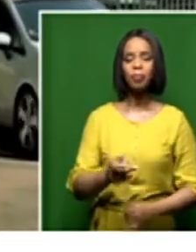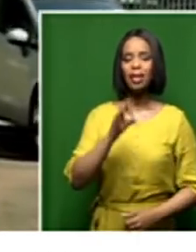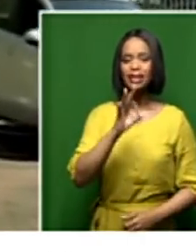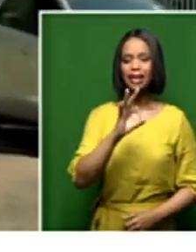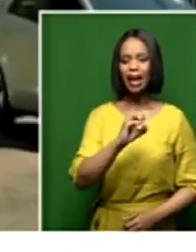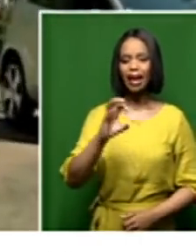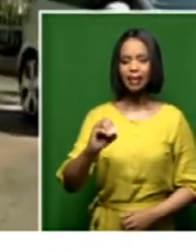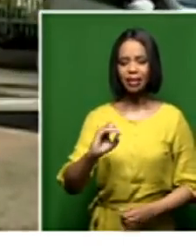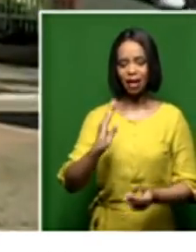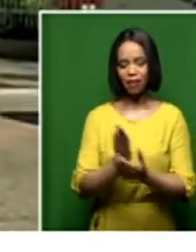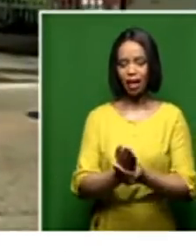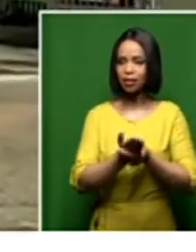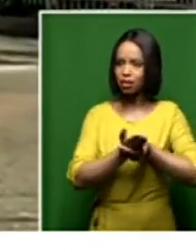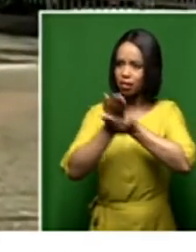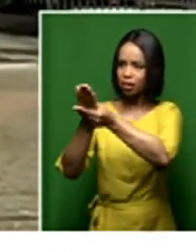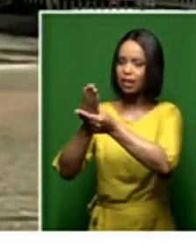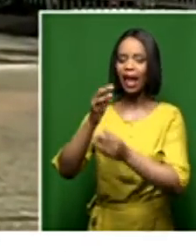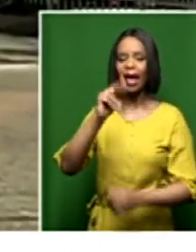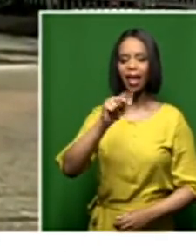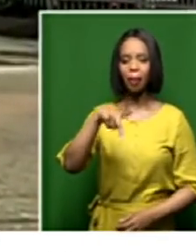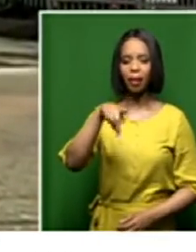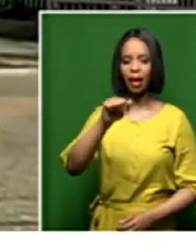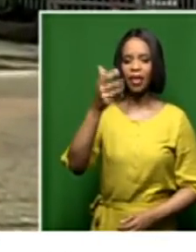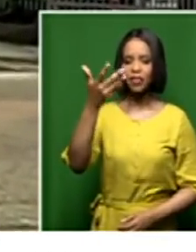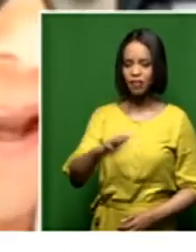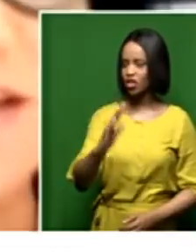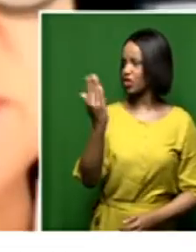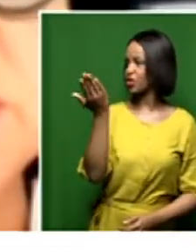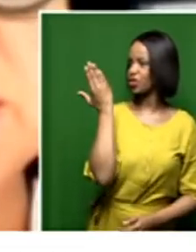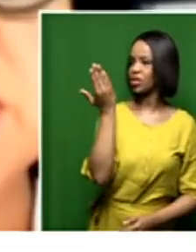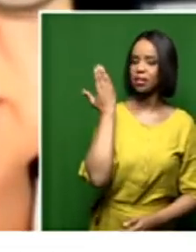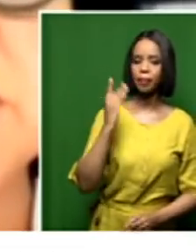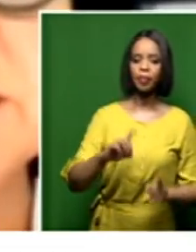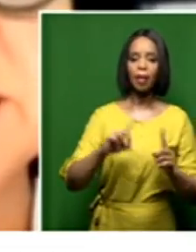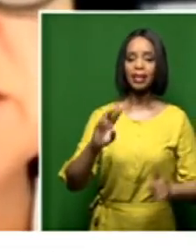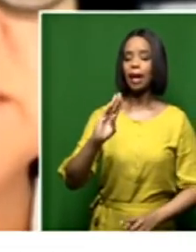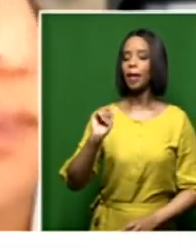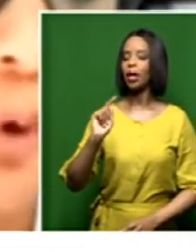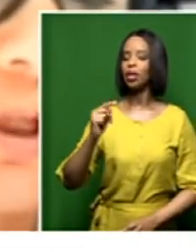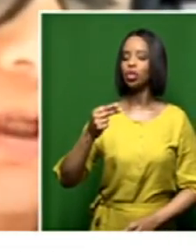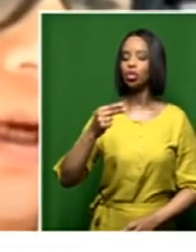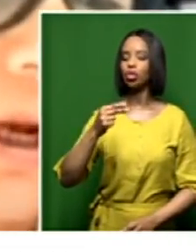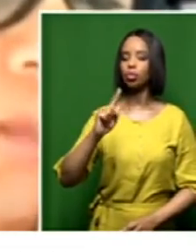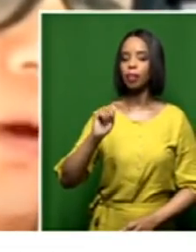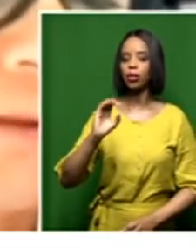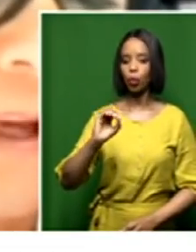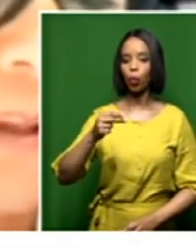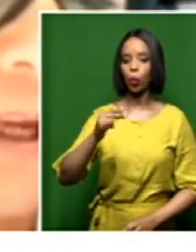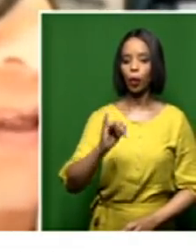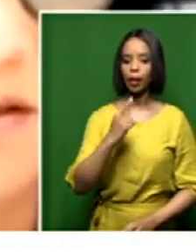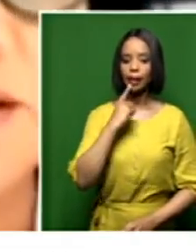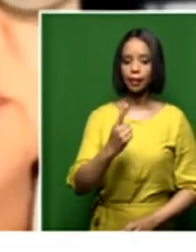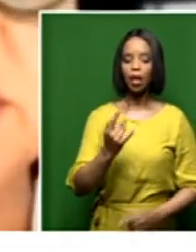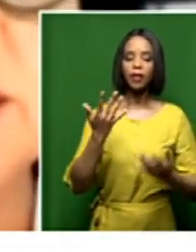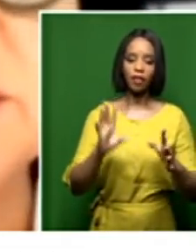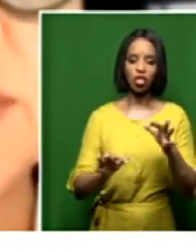NPA. Advocate Batoi spoke about the fact that there was political interference previously. But let's talk about why things are not